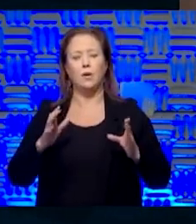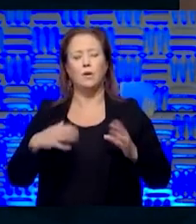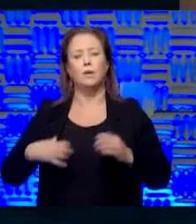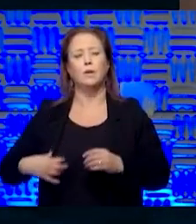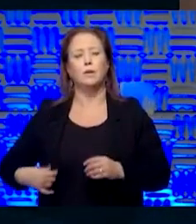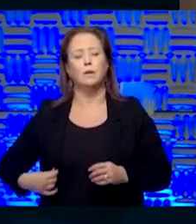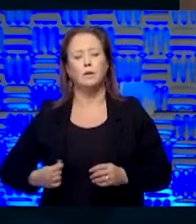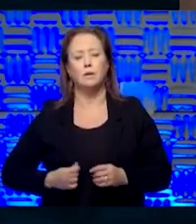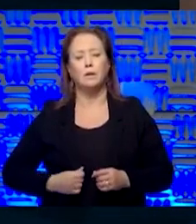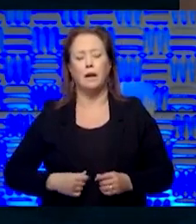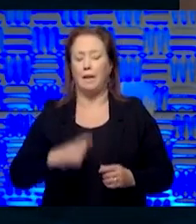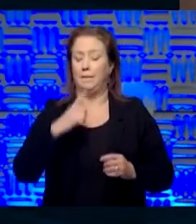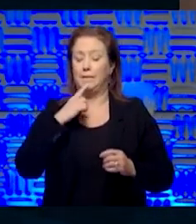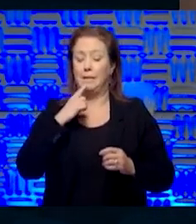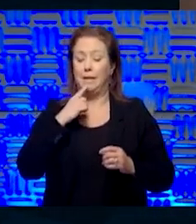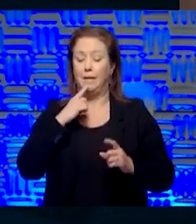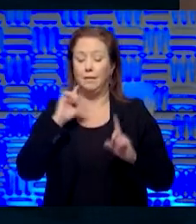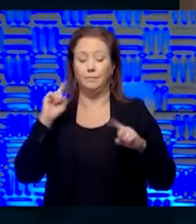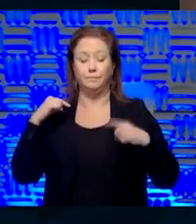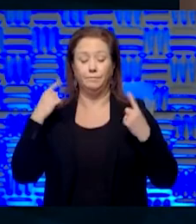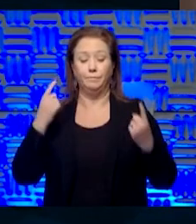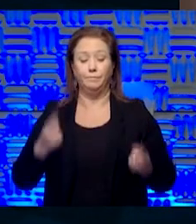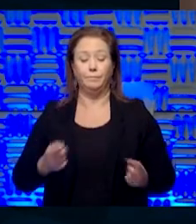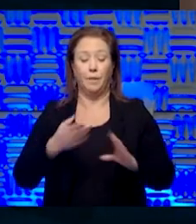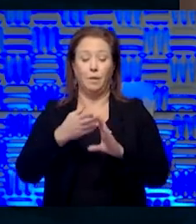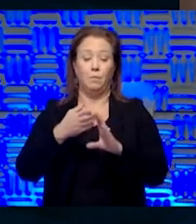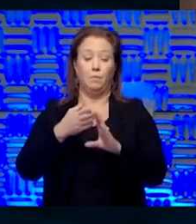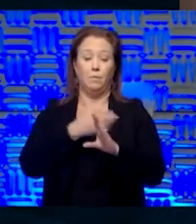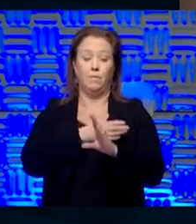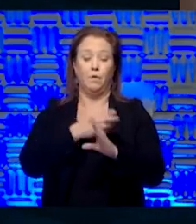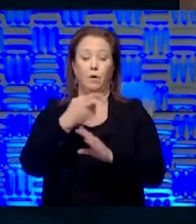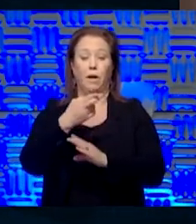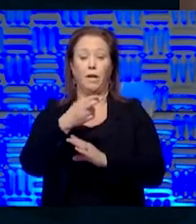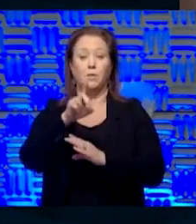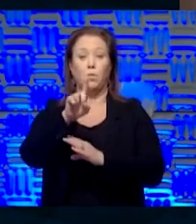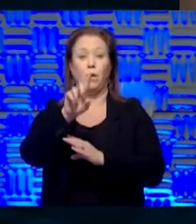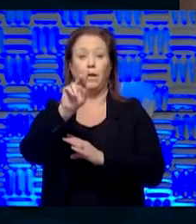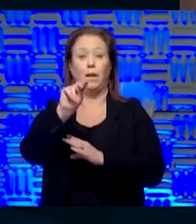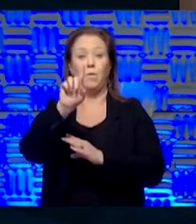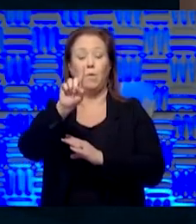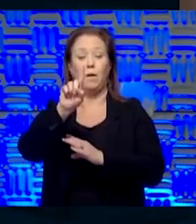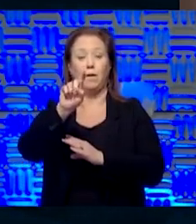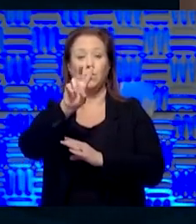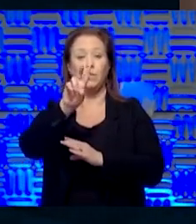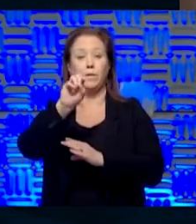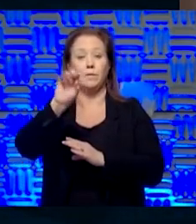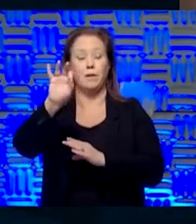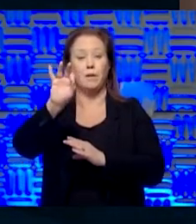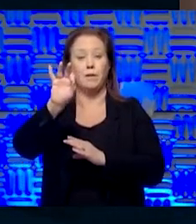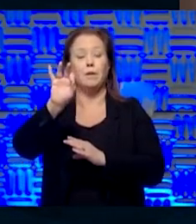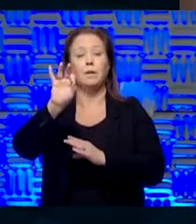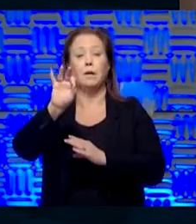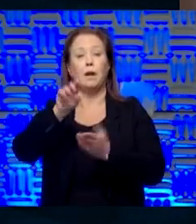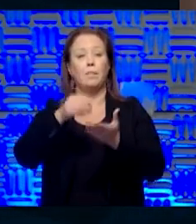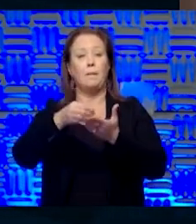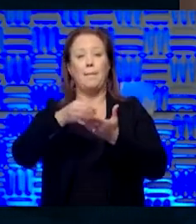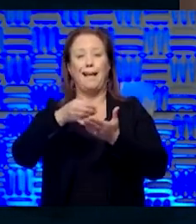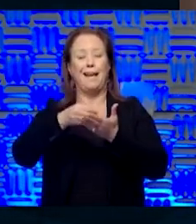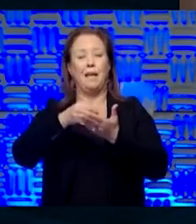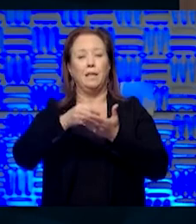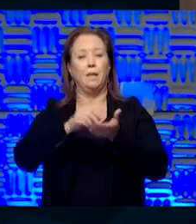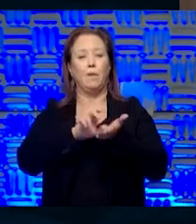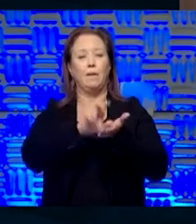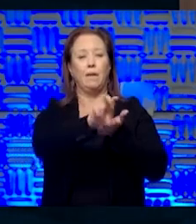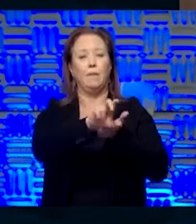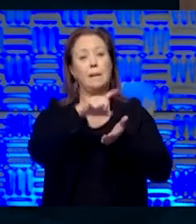I've been, I've been touting this for, since before H1N1 in 2009, we have underinvested in public health in the